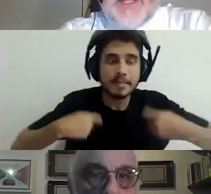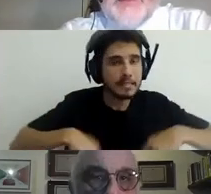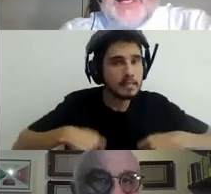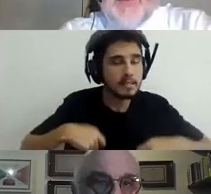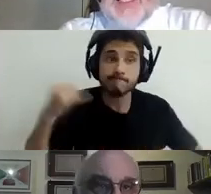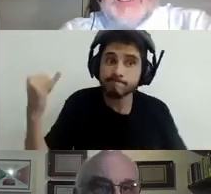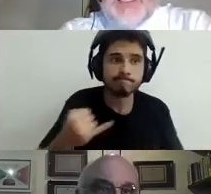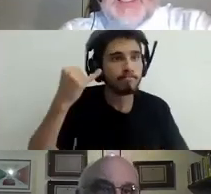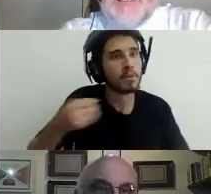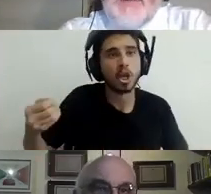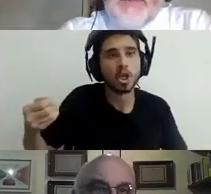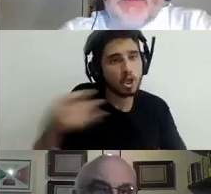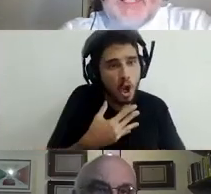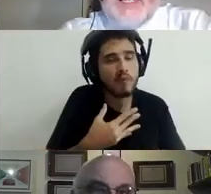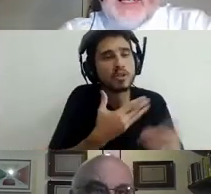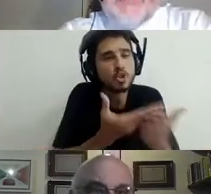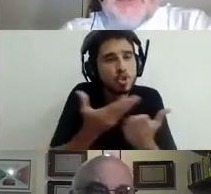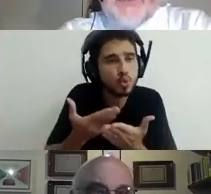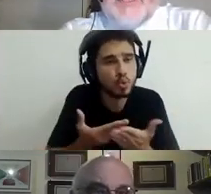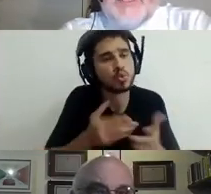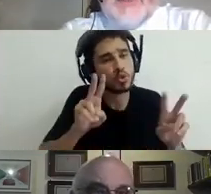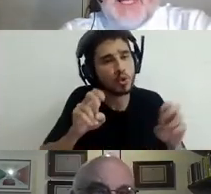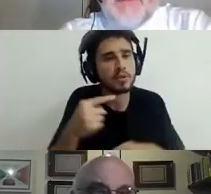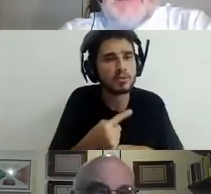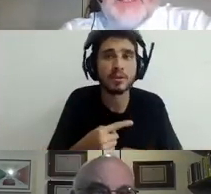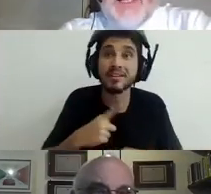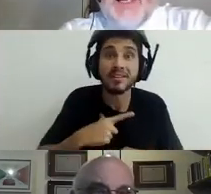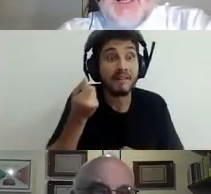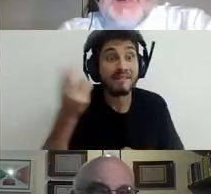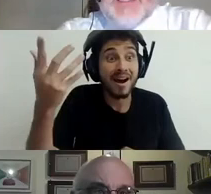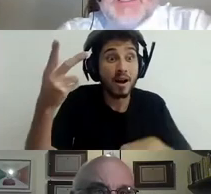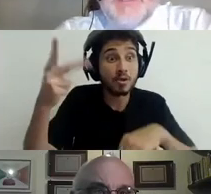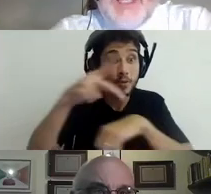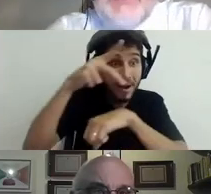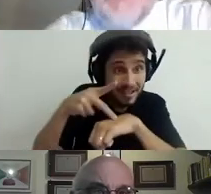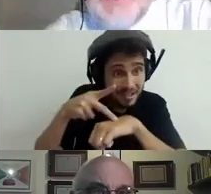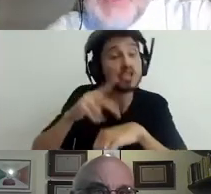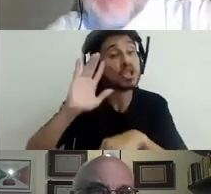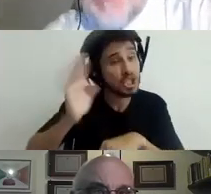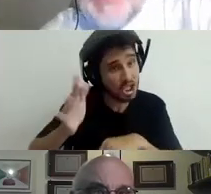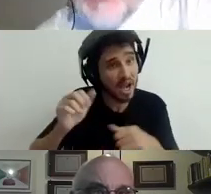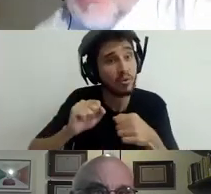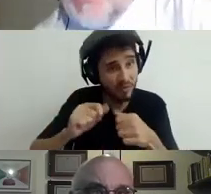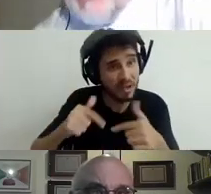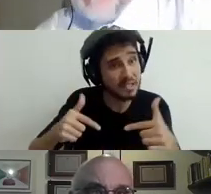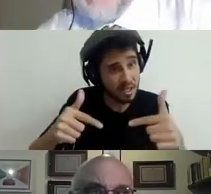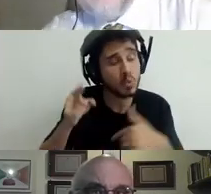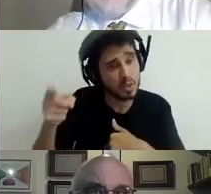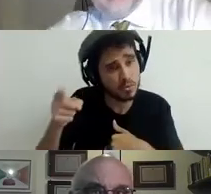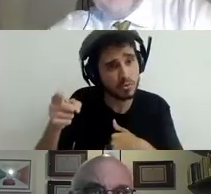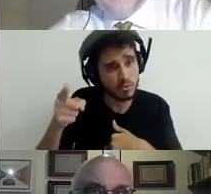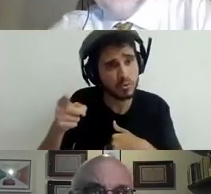wondering whether the, I'm speaking now for the northern hemisphere, whether the end of year examinations